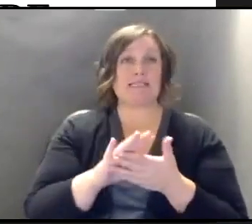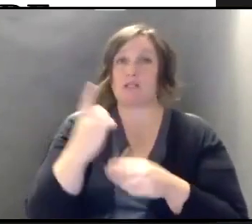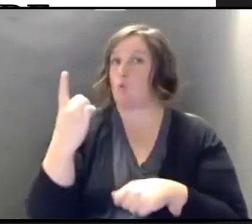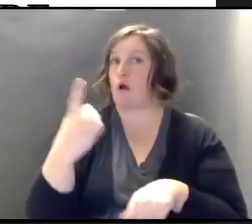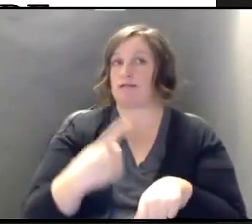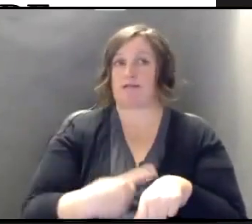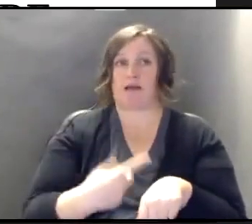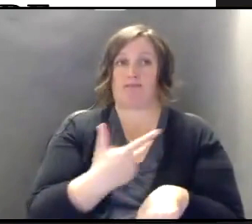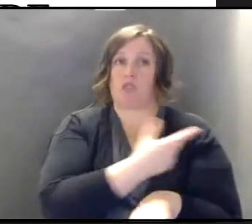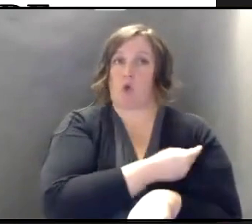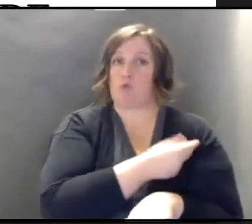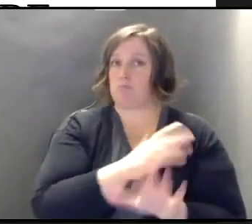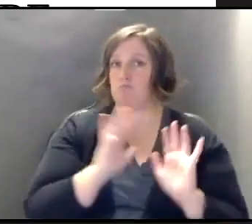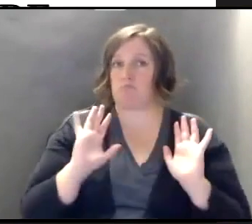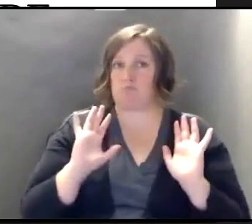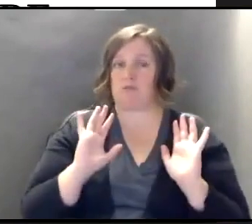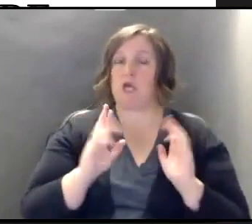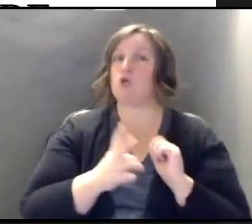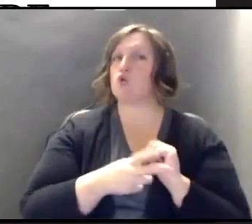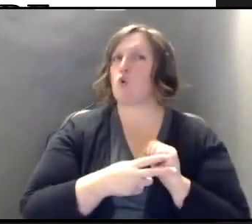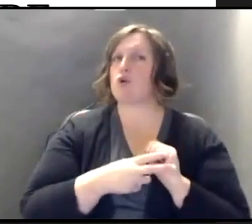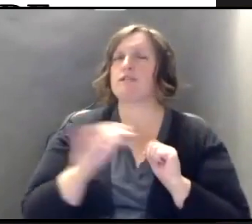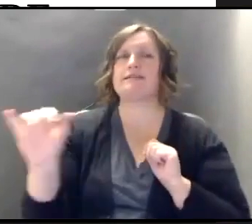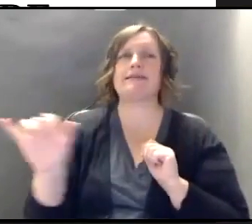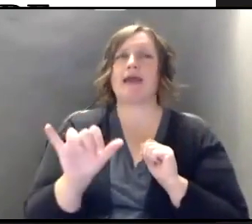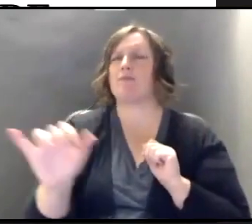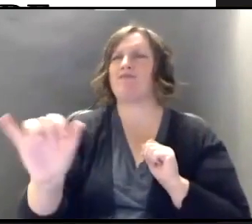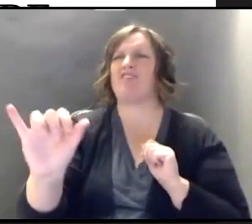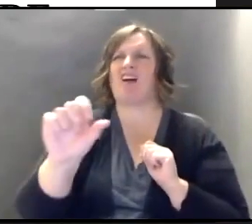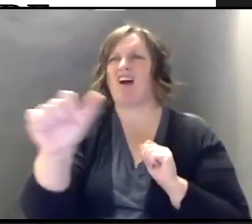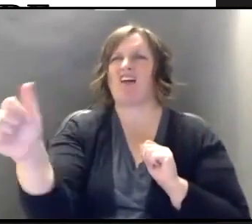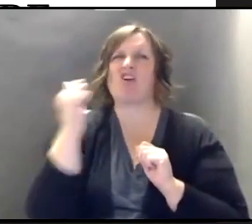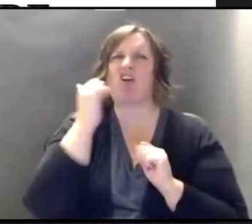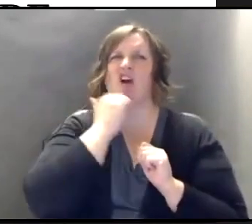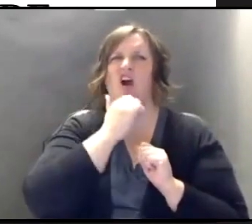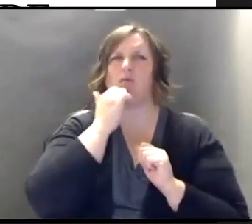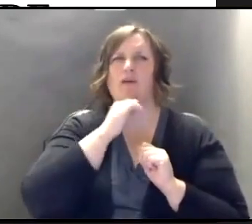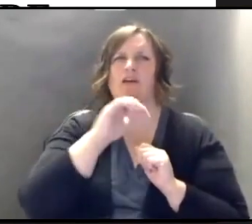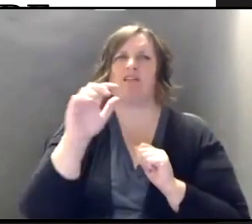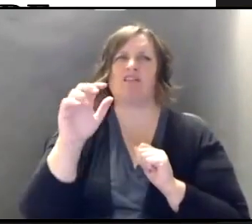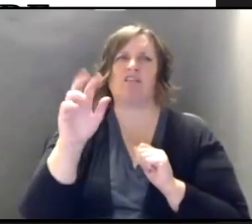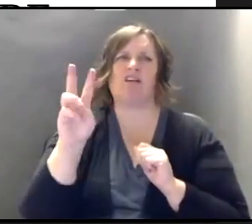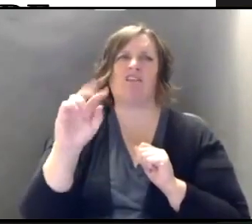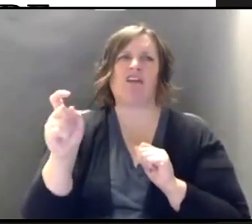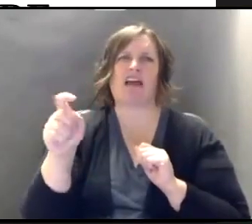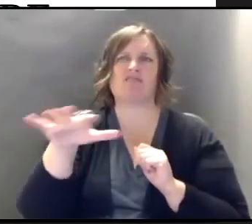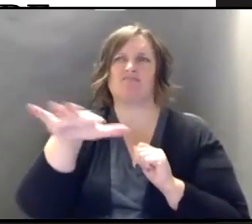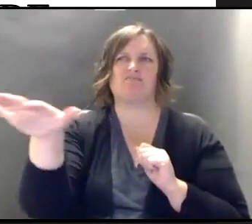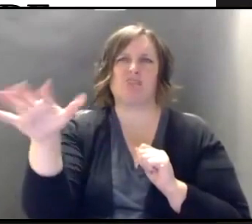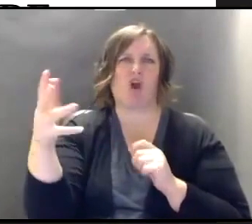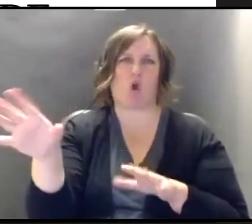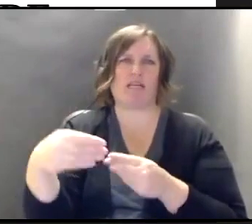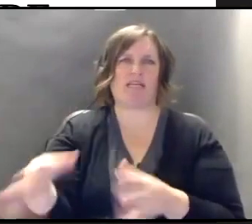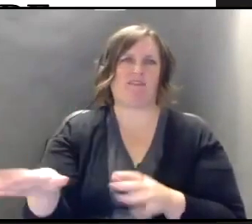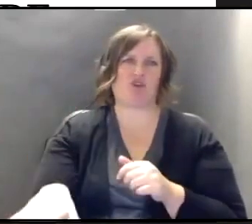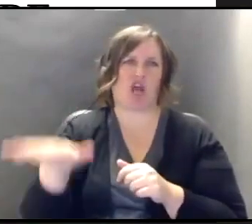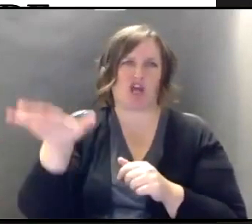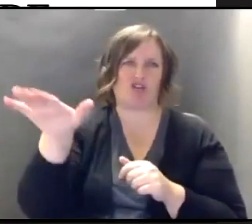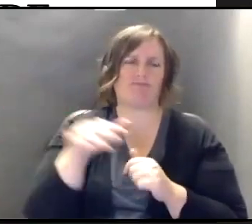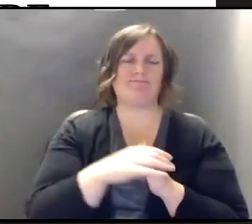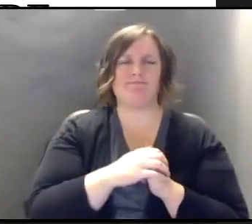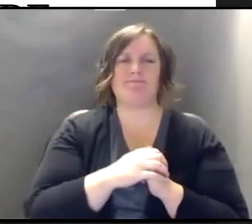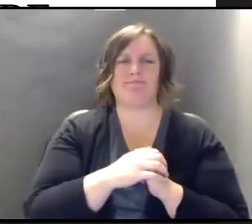Storage is similar to what we would use for other common vaccines that we are giving in childhood already. The